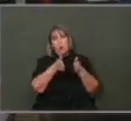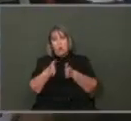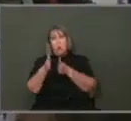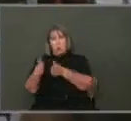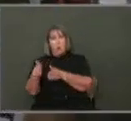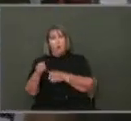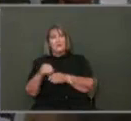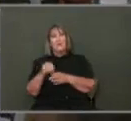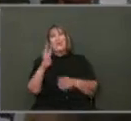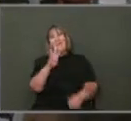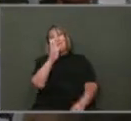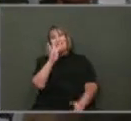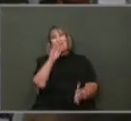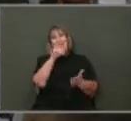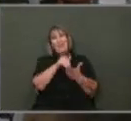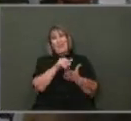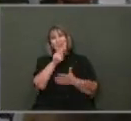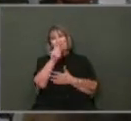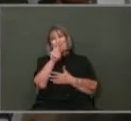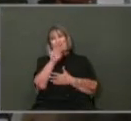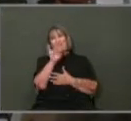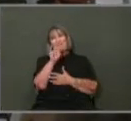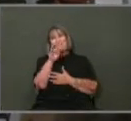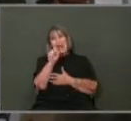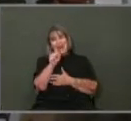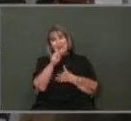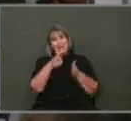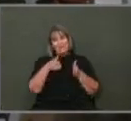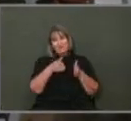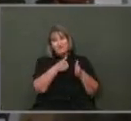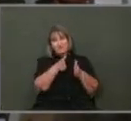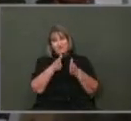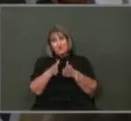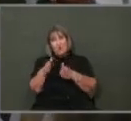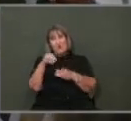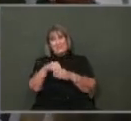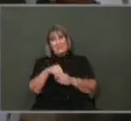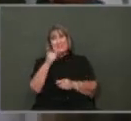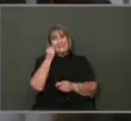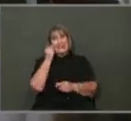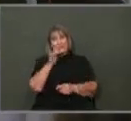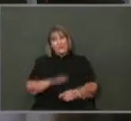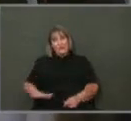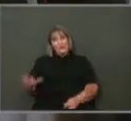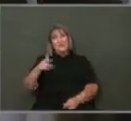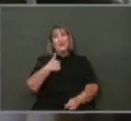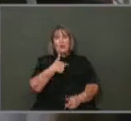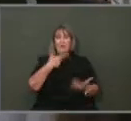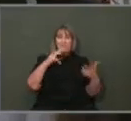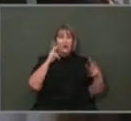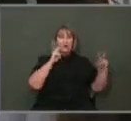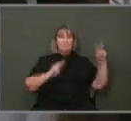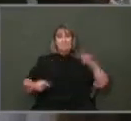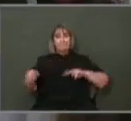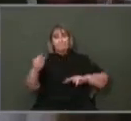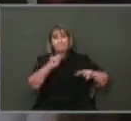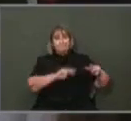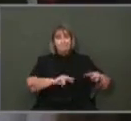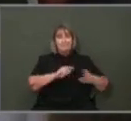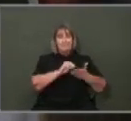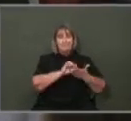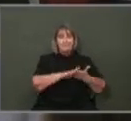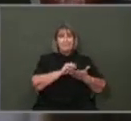have 4,200 miles of the roadway. We have survey condition of every roadway. We